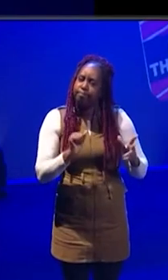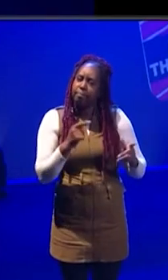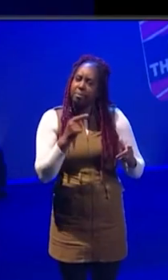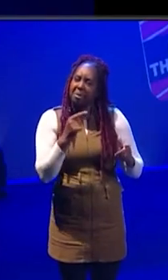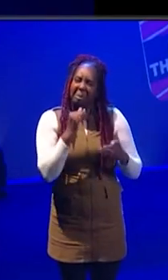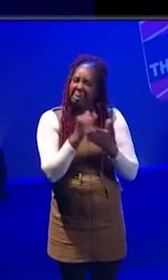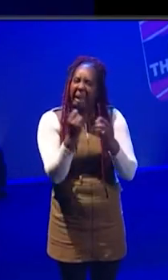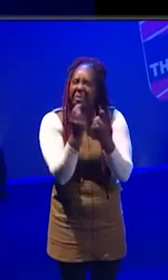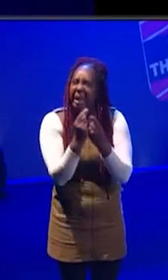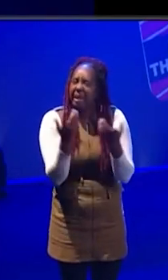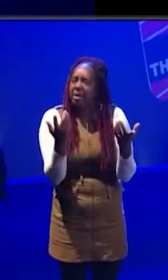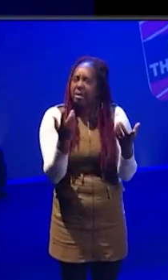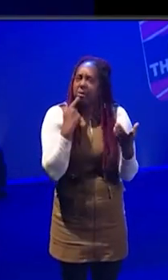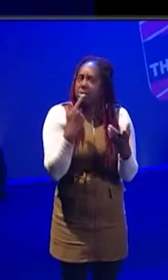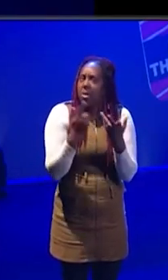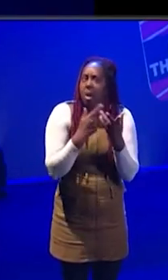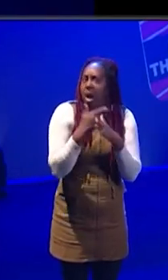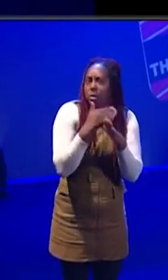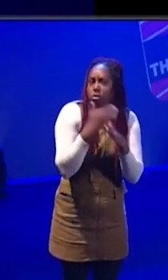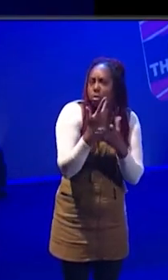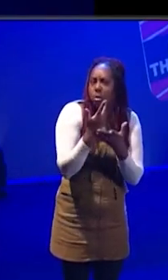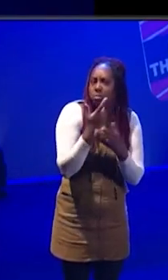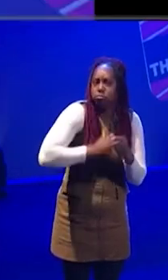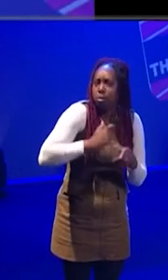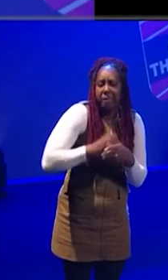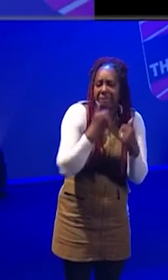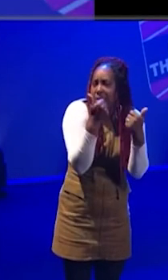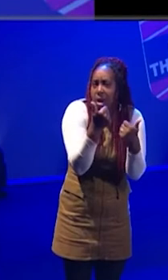thing to explore other roles whilst you're on this journey.